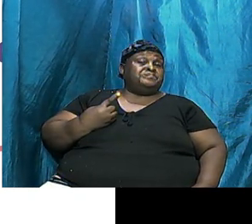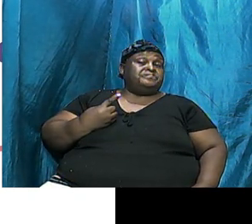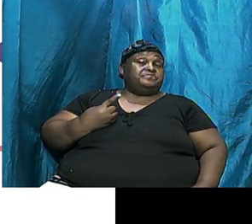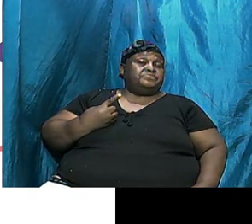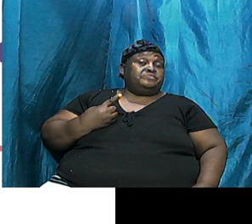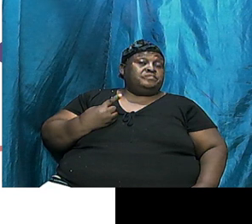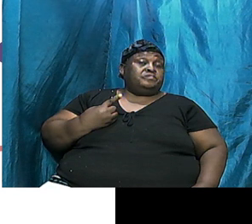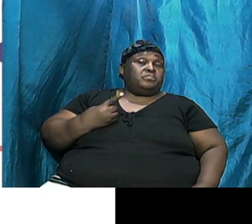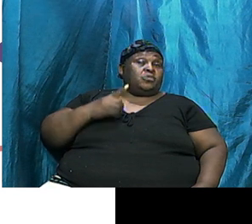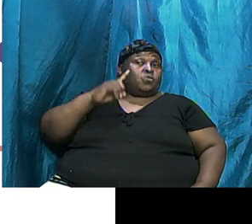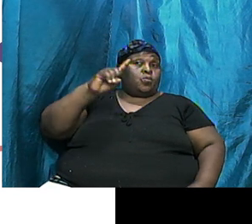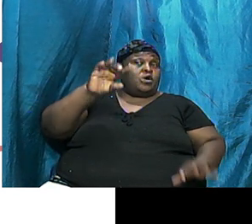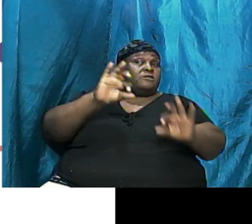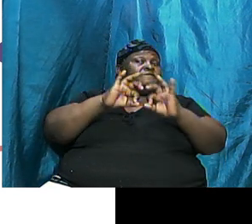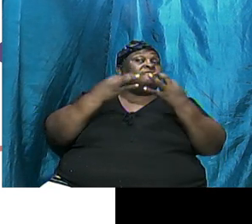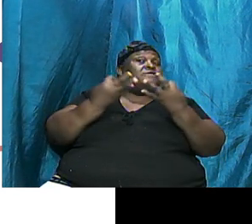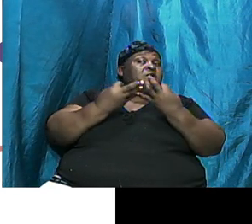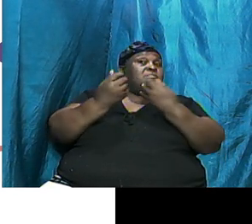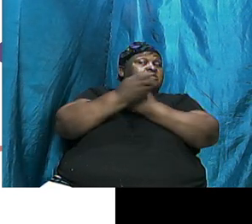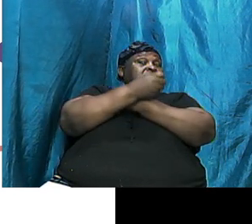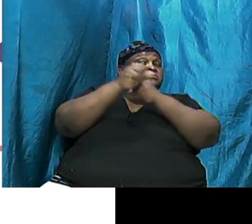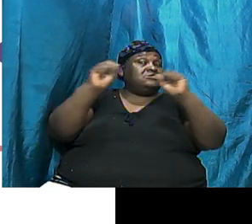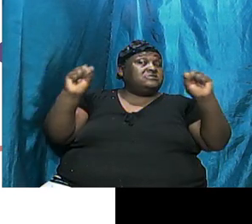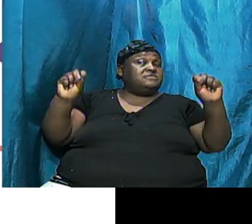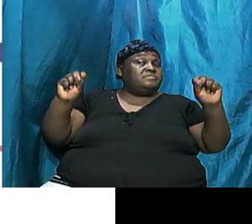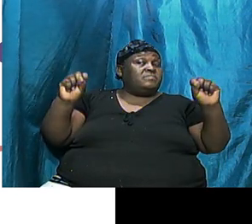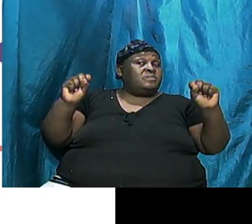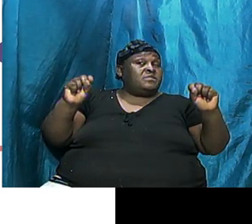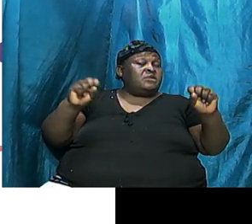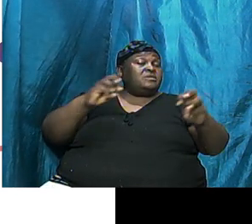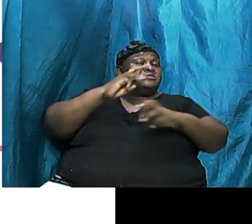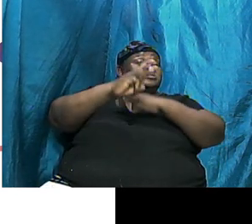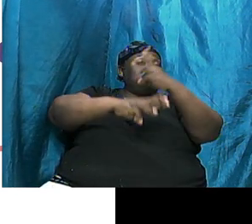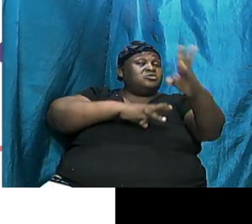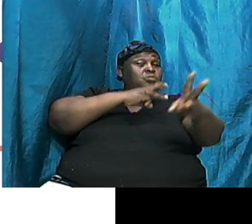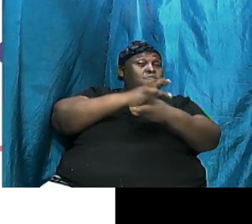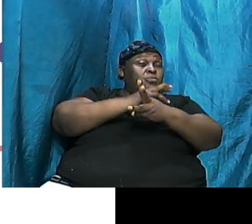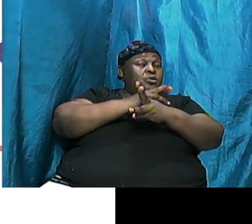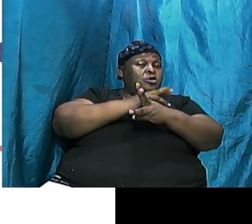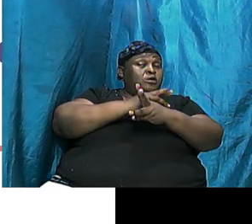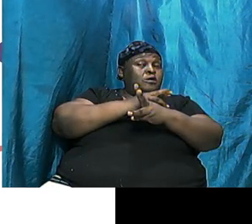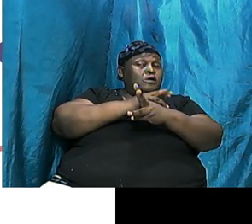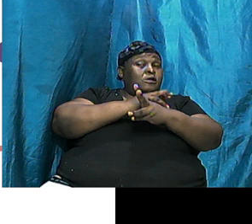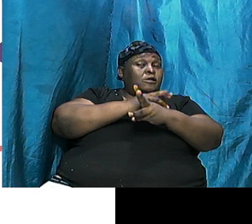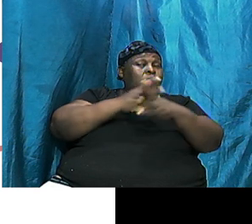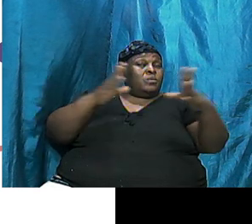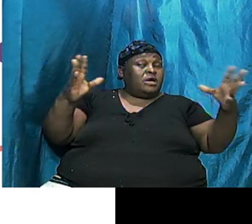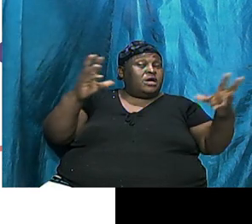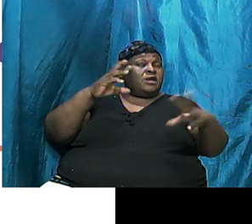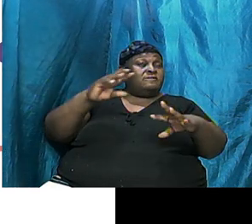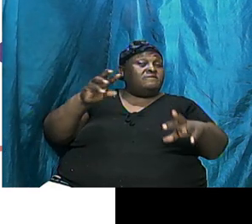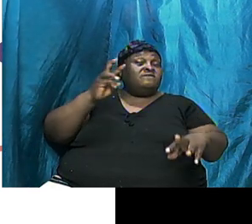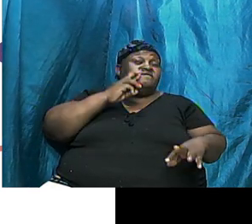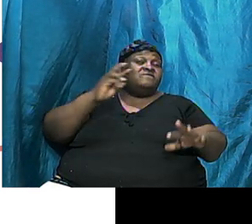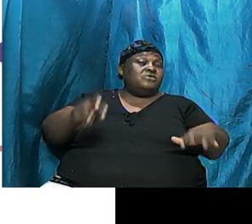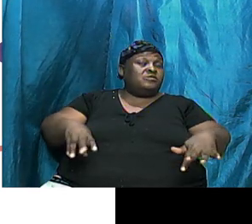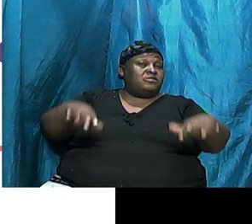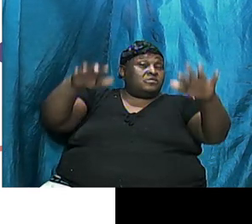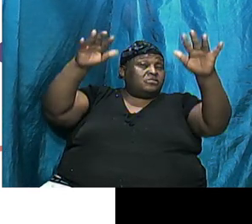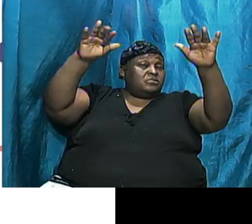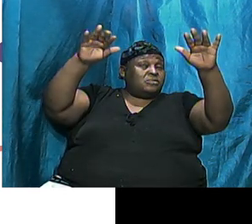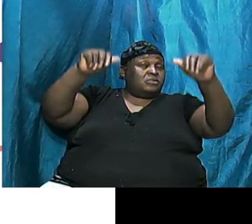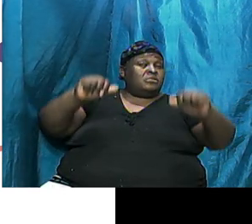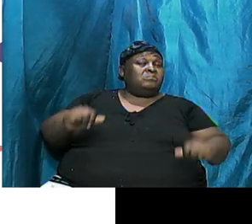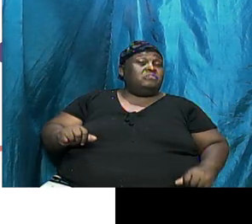One Family Was Saved But It Was A Worldwide Flood Now As Wherever Or However